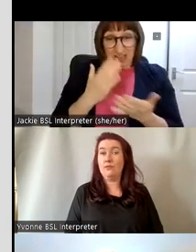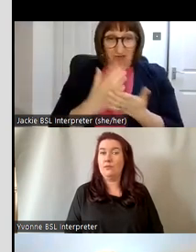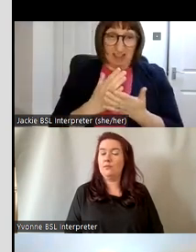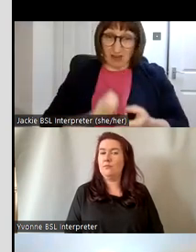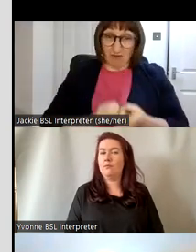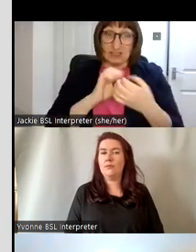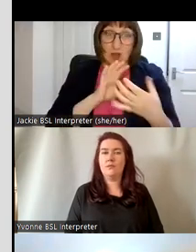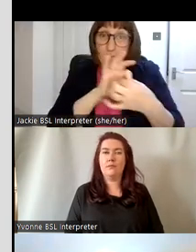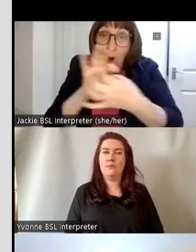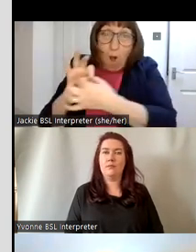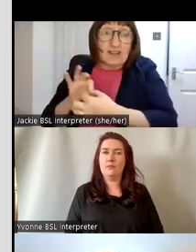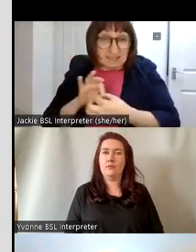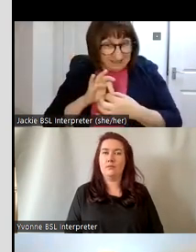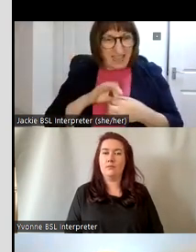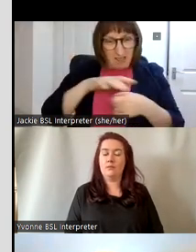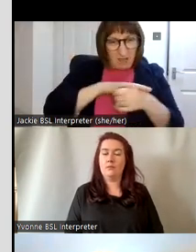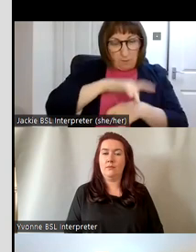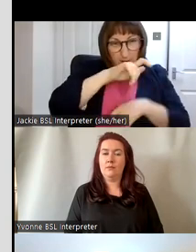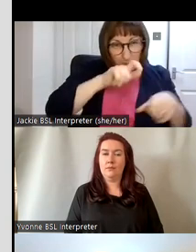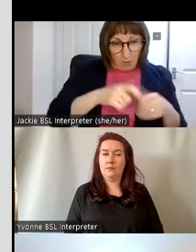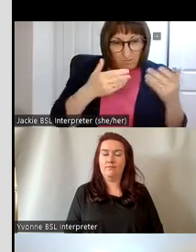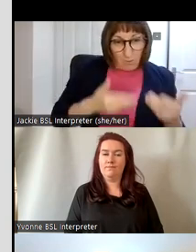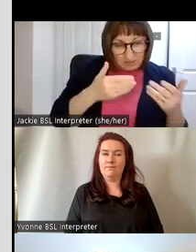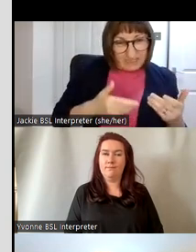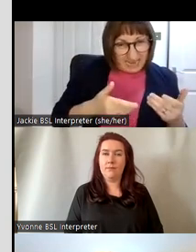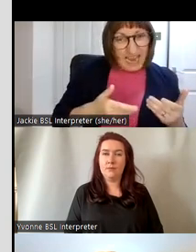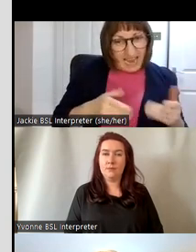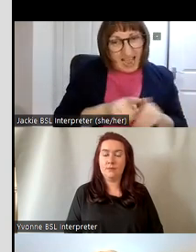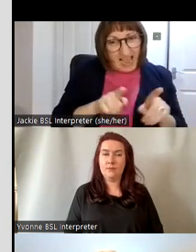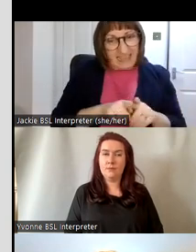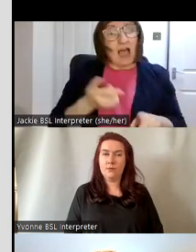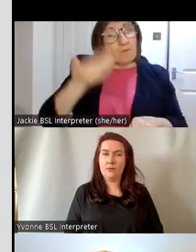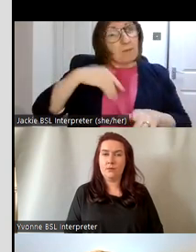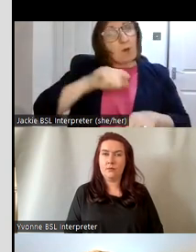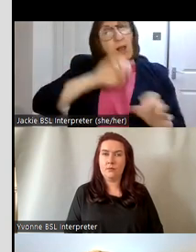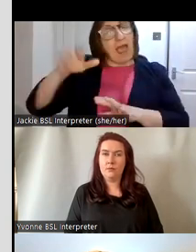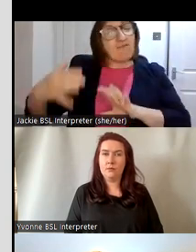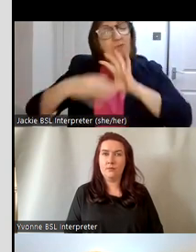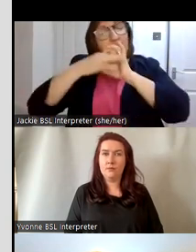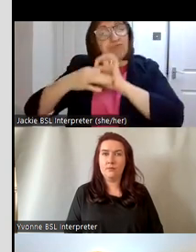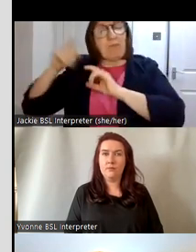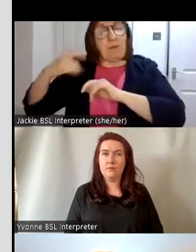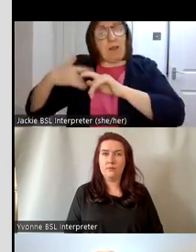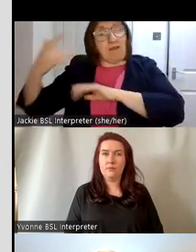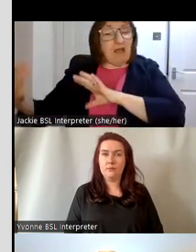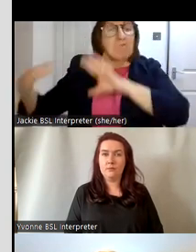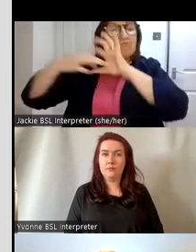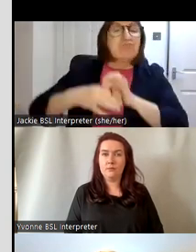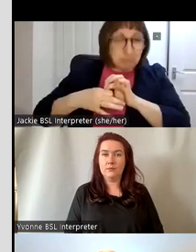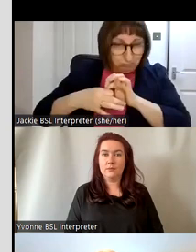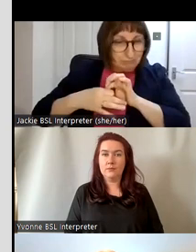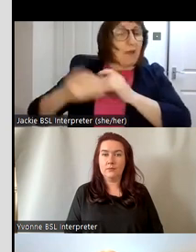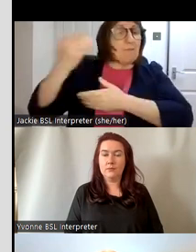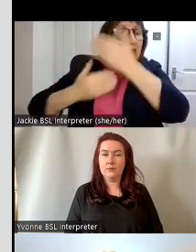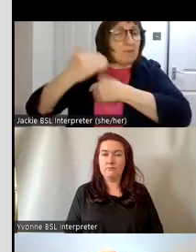created bonds between the my colin people of today and the diaspora the descendants of those that left our shores many many